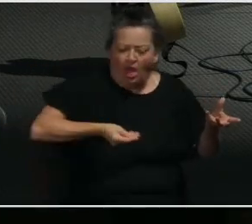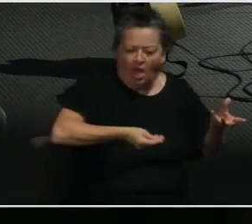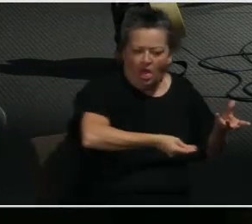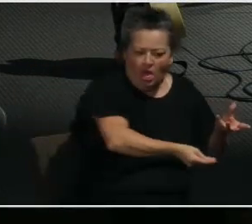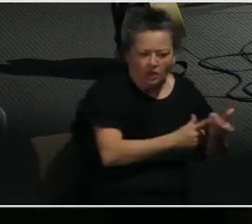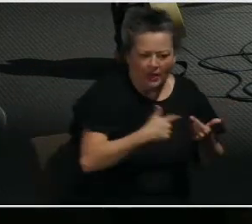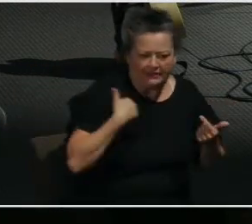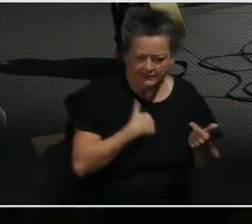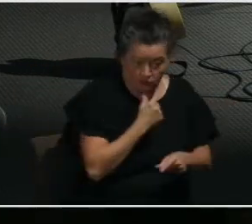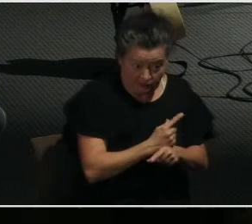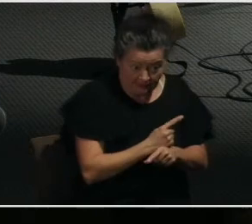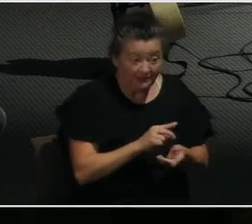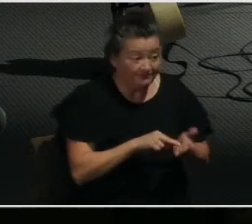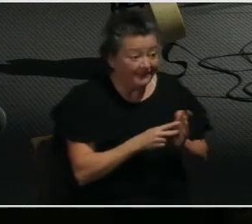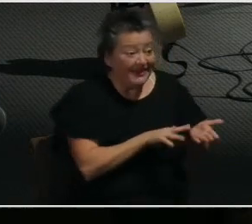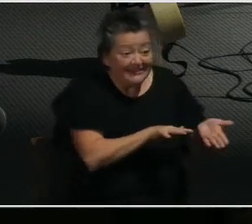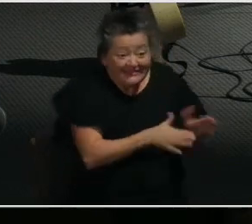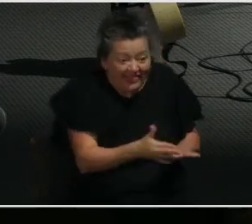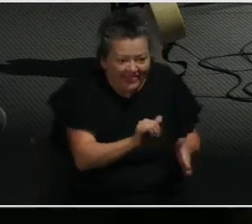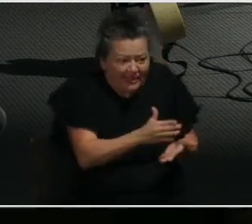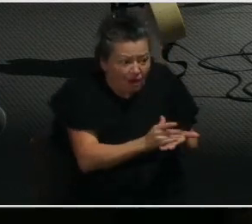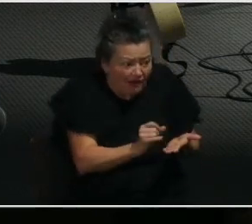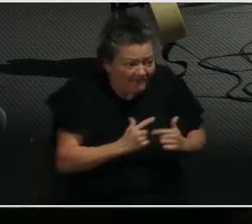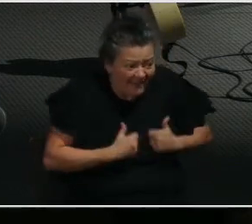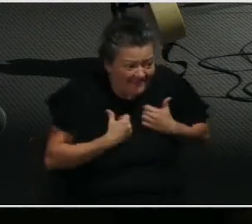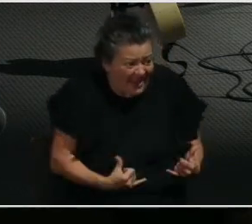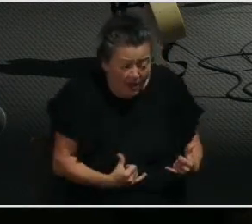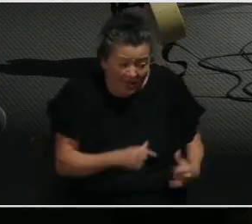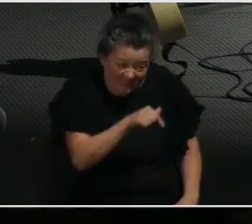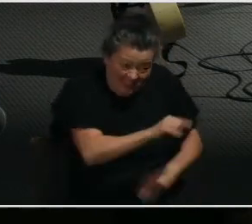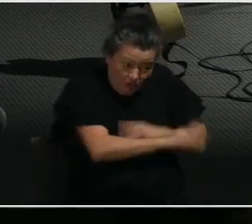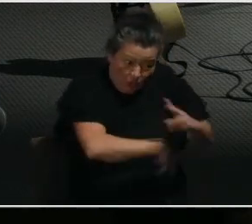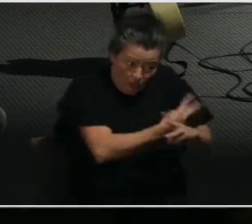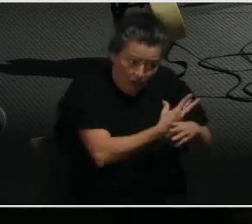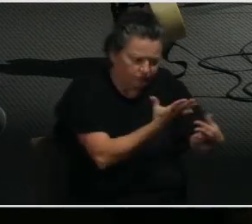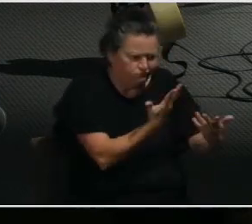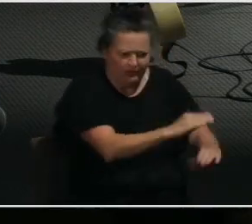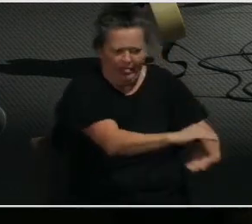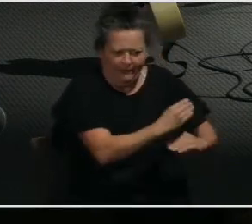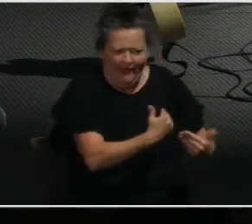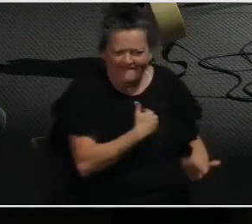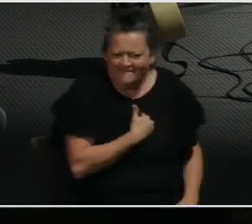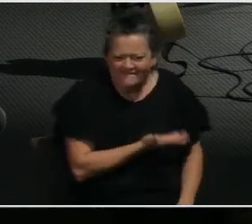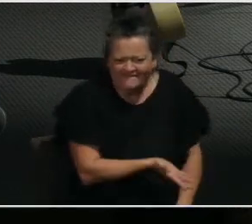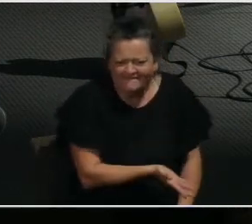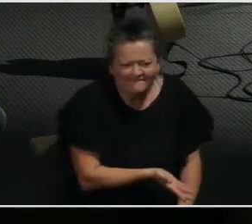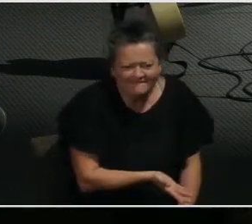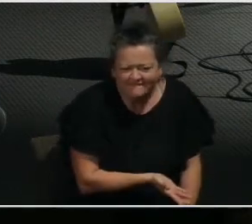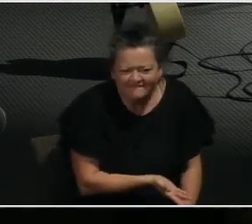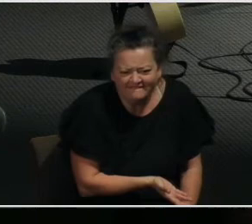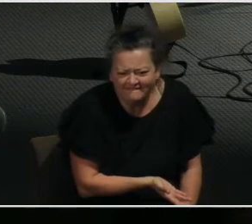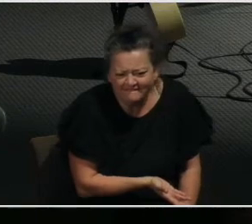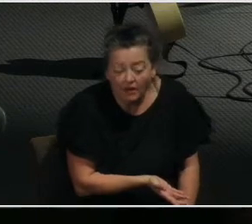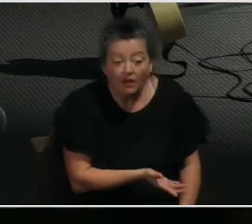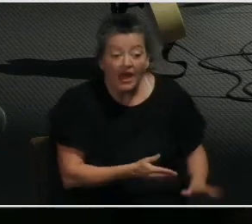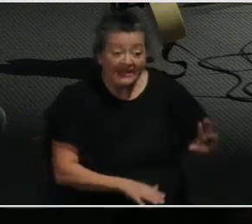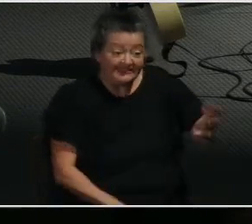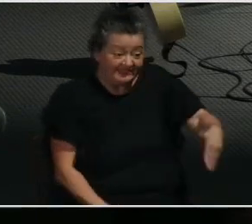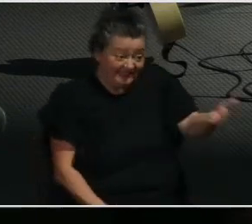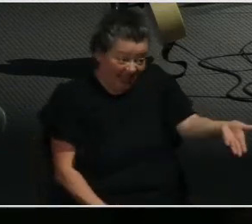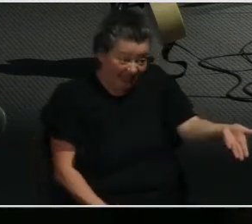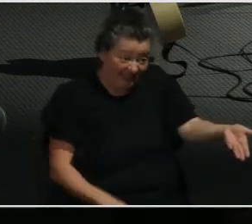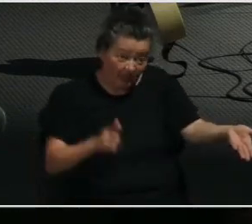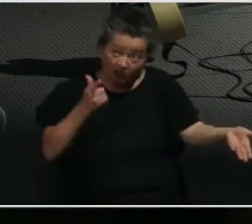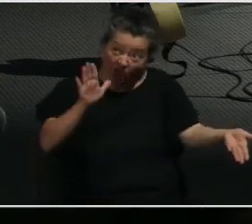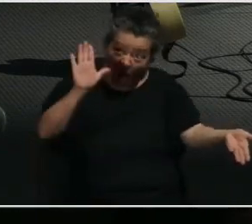part of life in this world? So when someone we love dies, it does not mean God